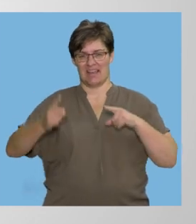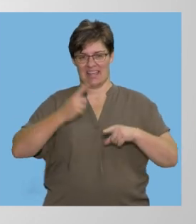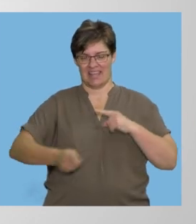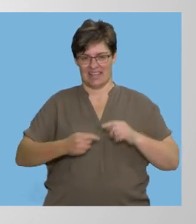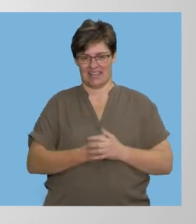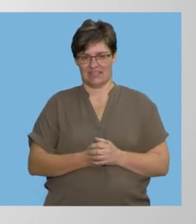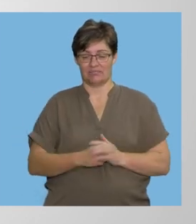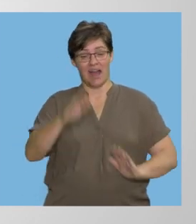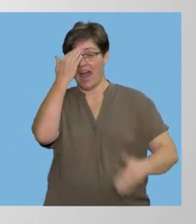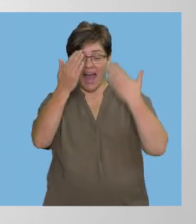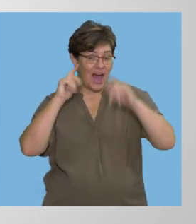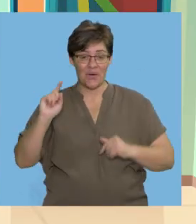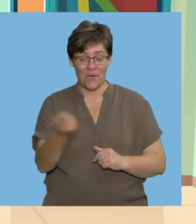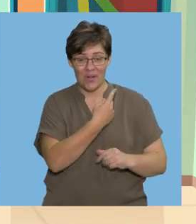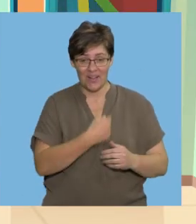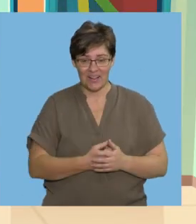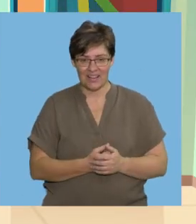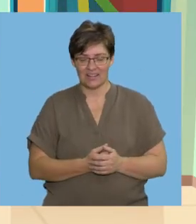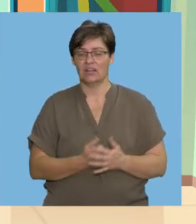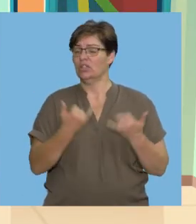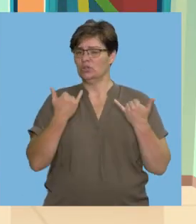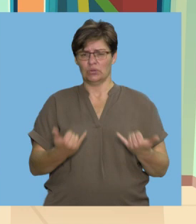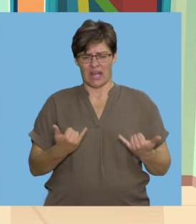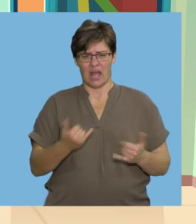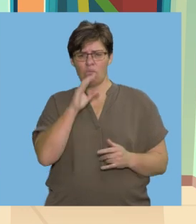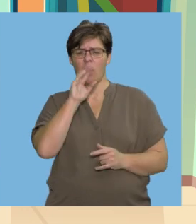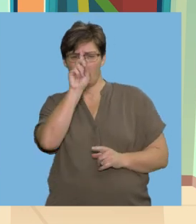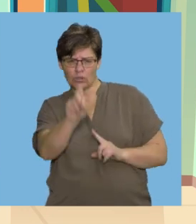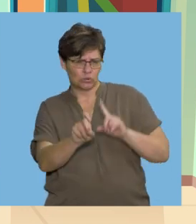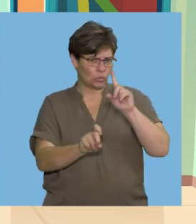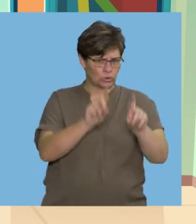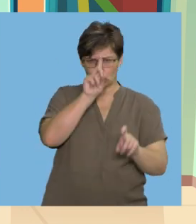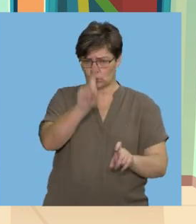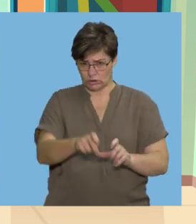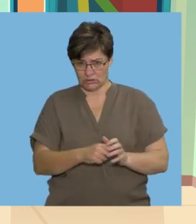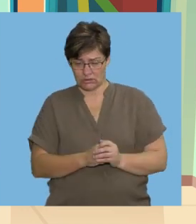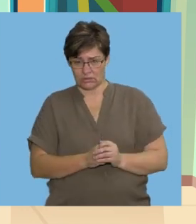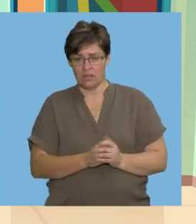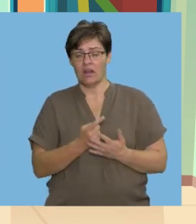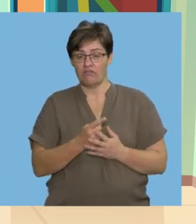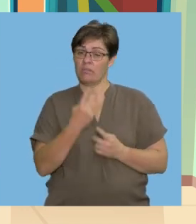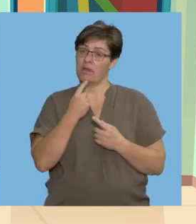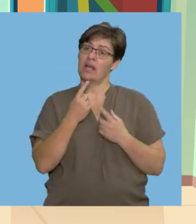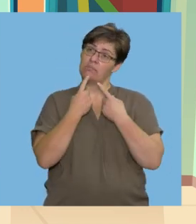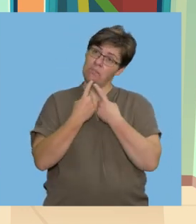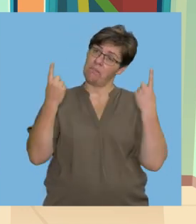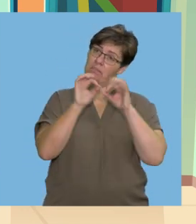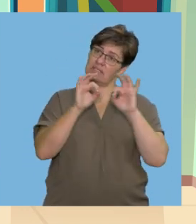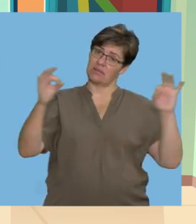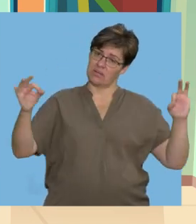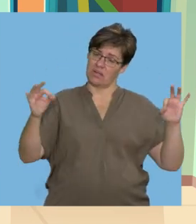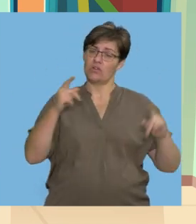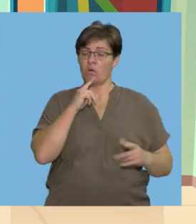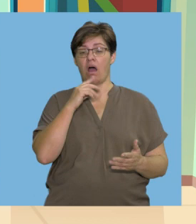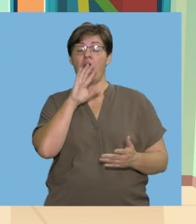Sentence play Hello everyone Today we're going to ask questions If I give you a statement